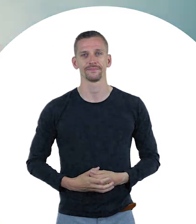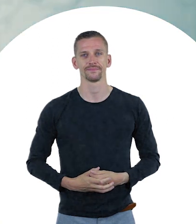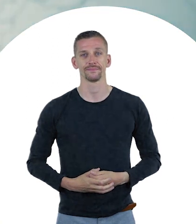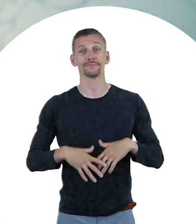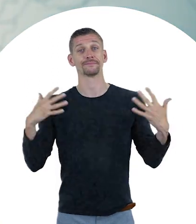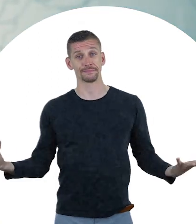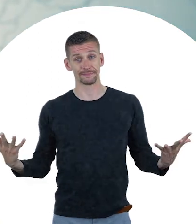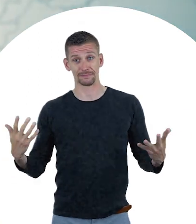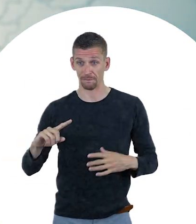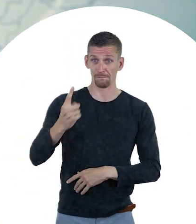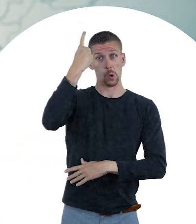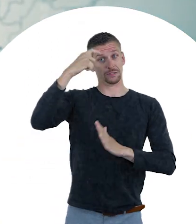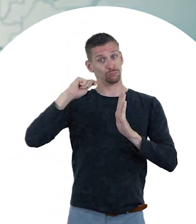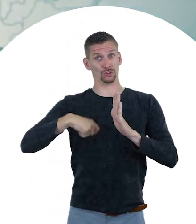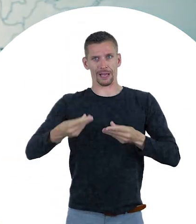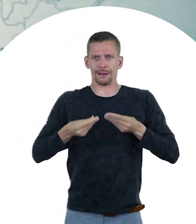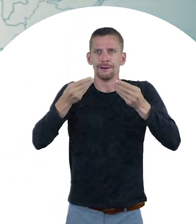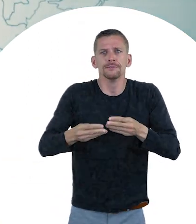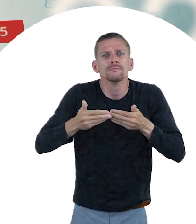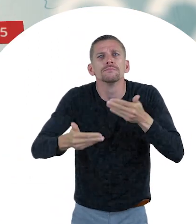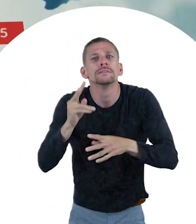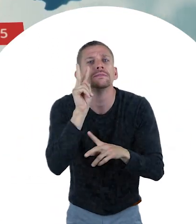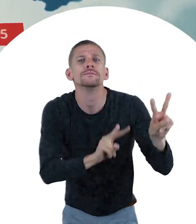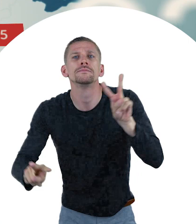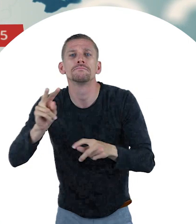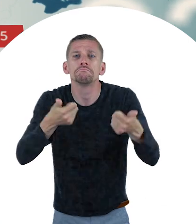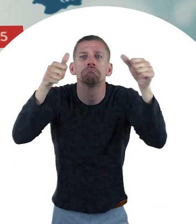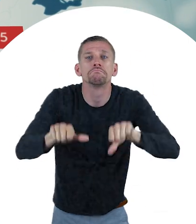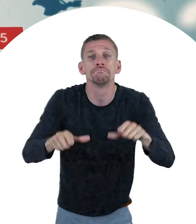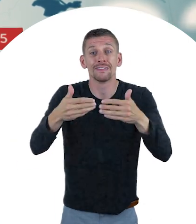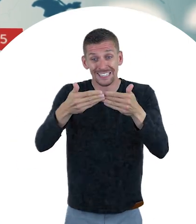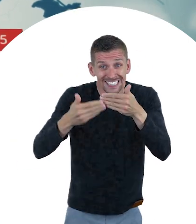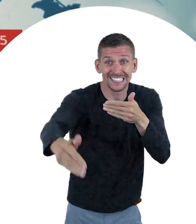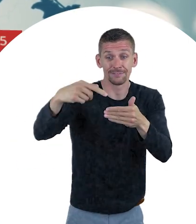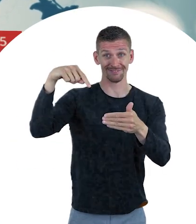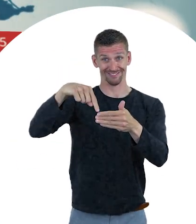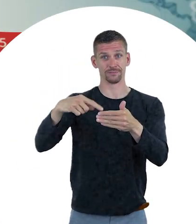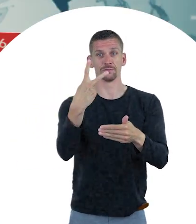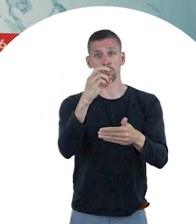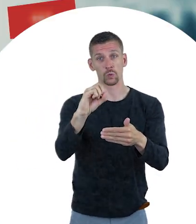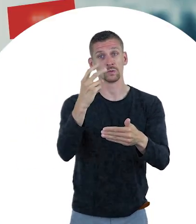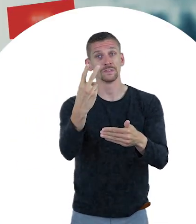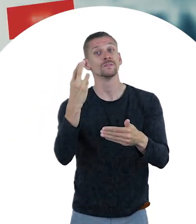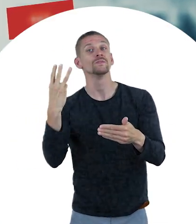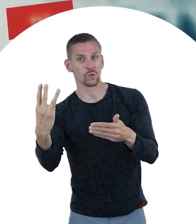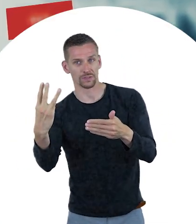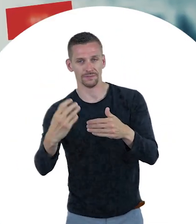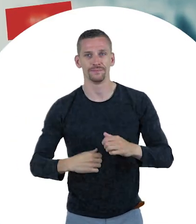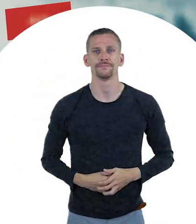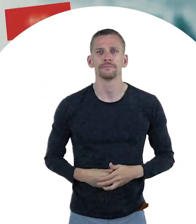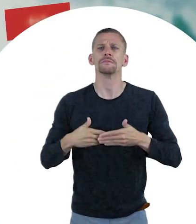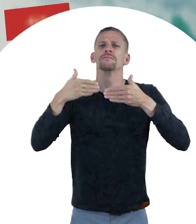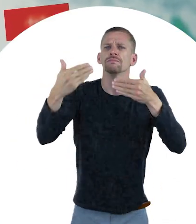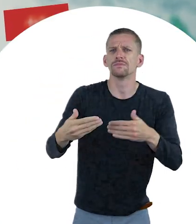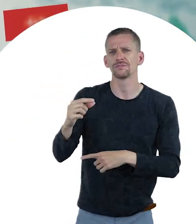The first FRMCS trials are expected to happen in 2023. Migrations